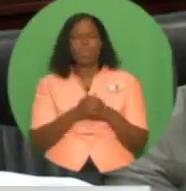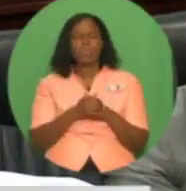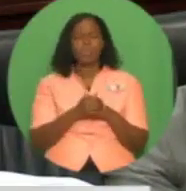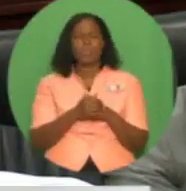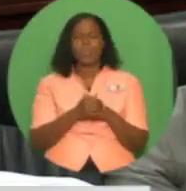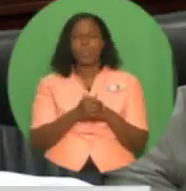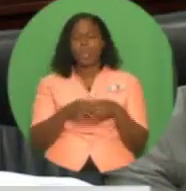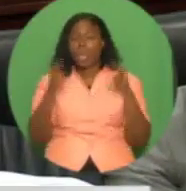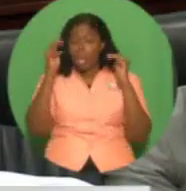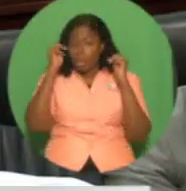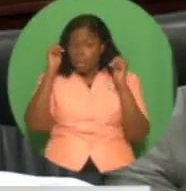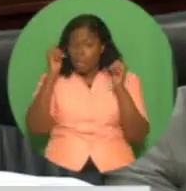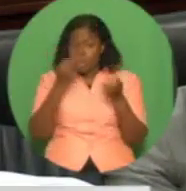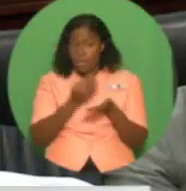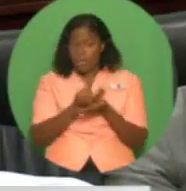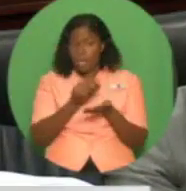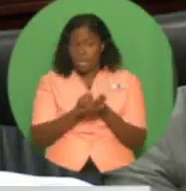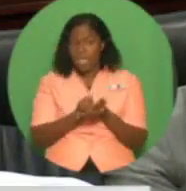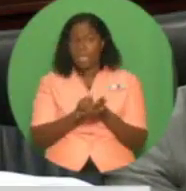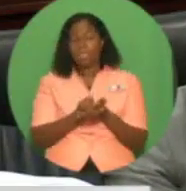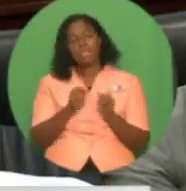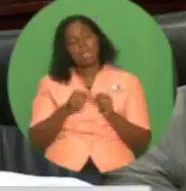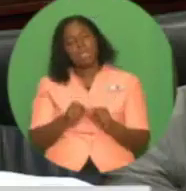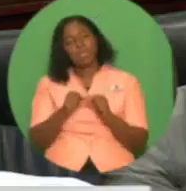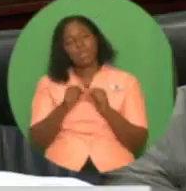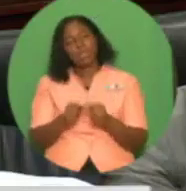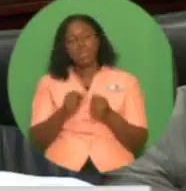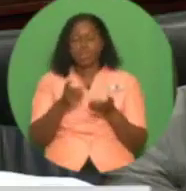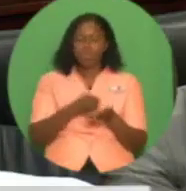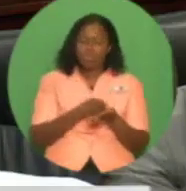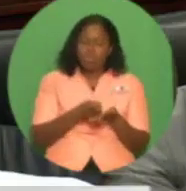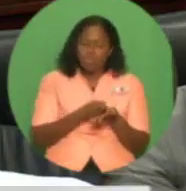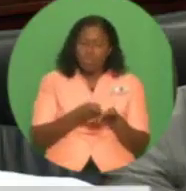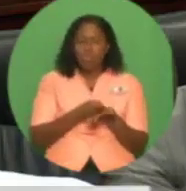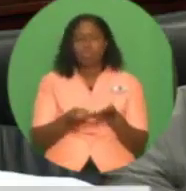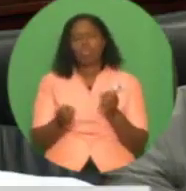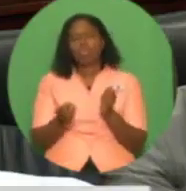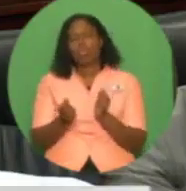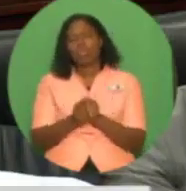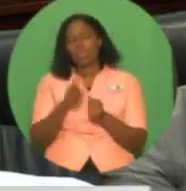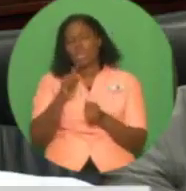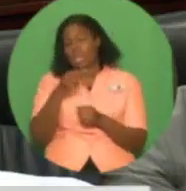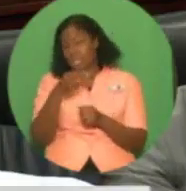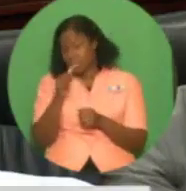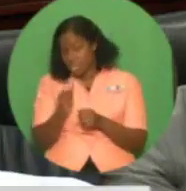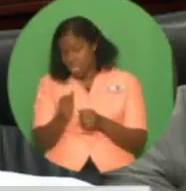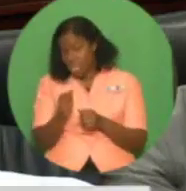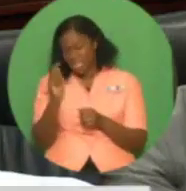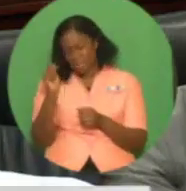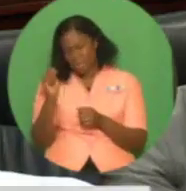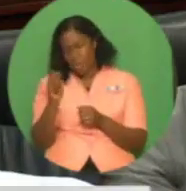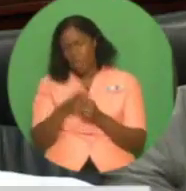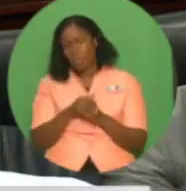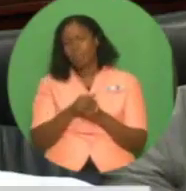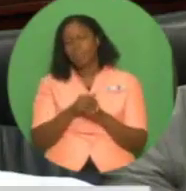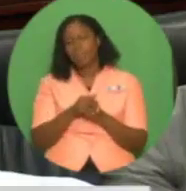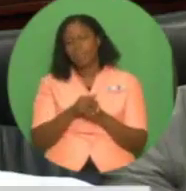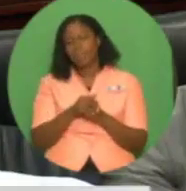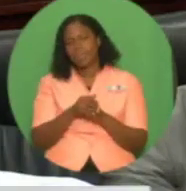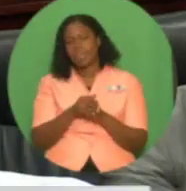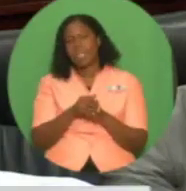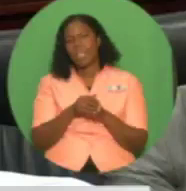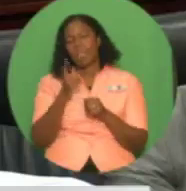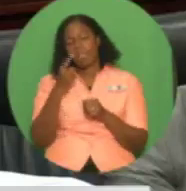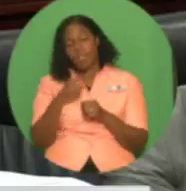of Finance has continued to hold discussions with the Tobago House of Assembly with a view to permitting the Assembly to source alternative